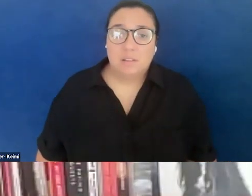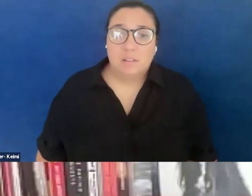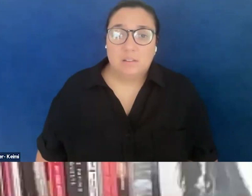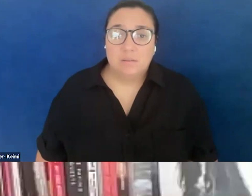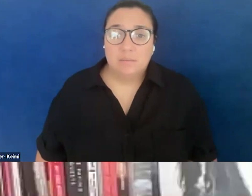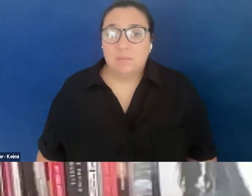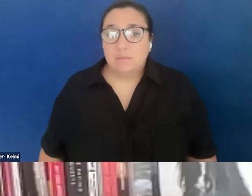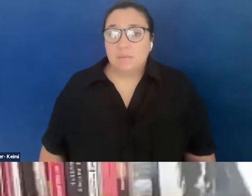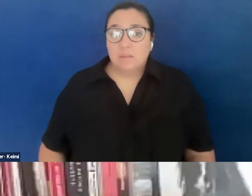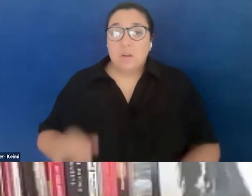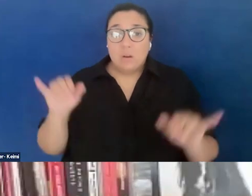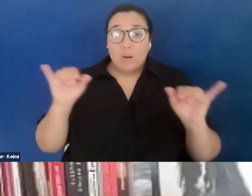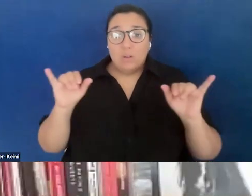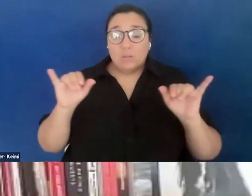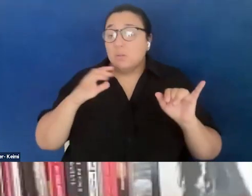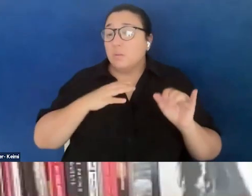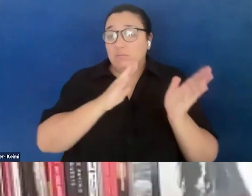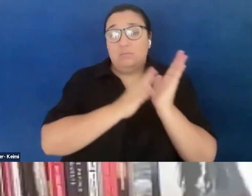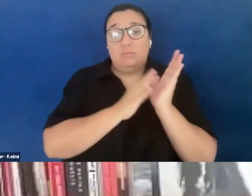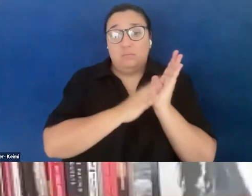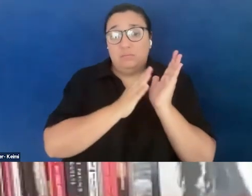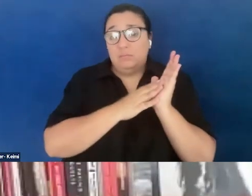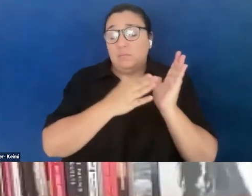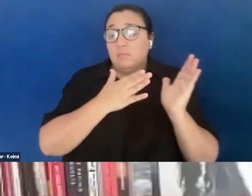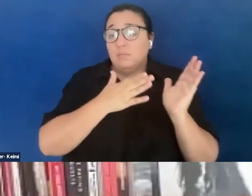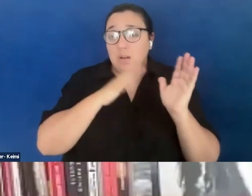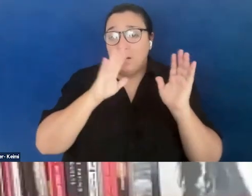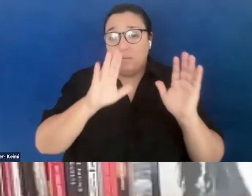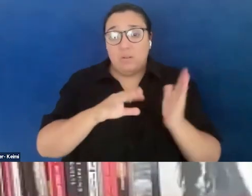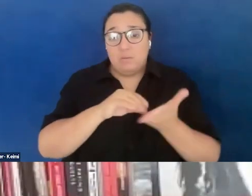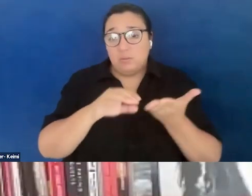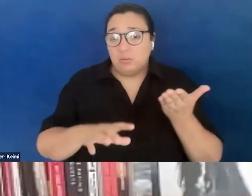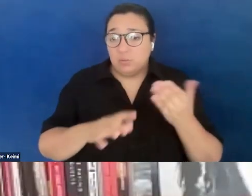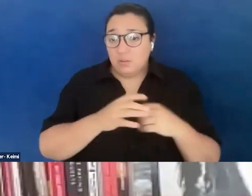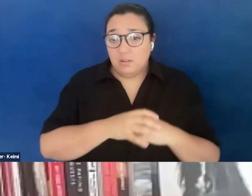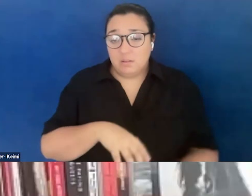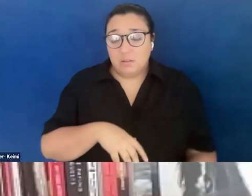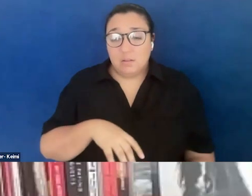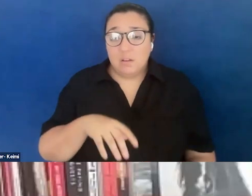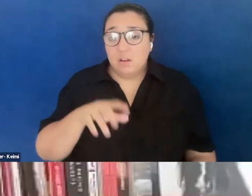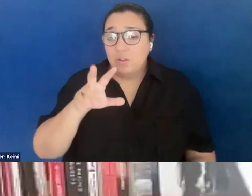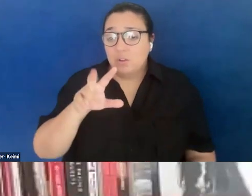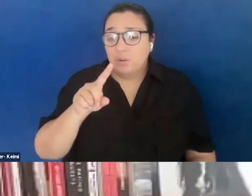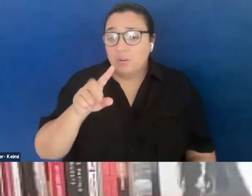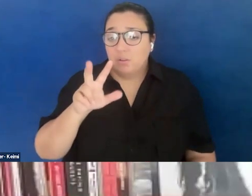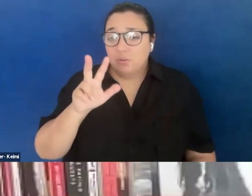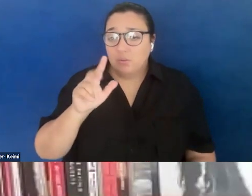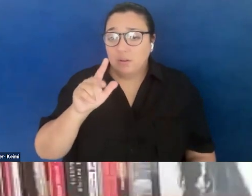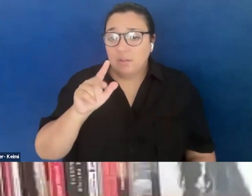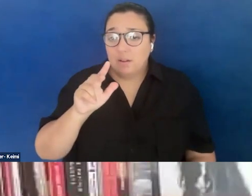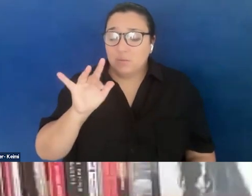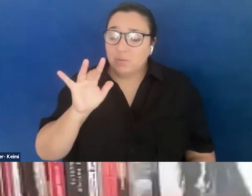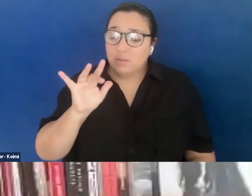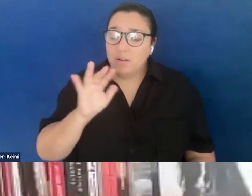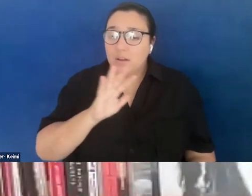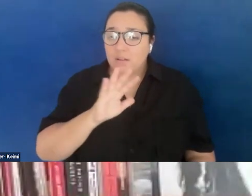to my incredible students in Transnational Feminisms, 3125, who also developed their own